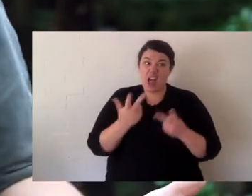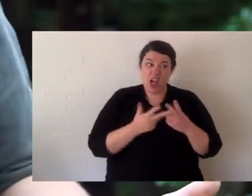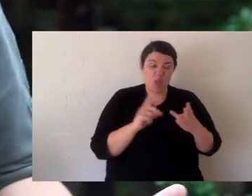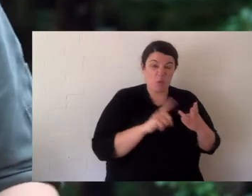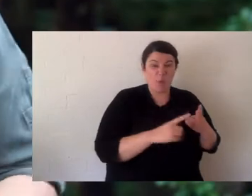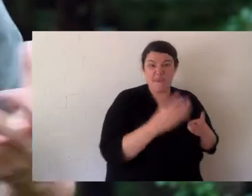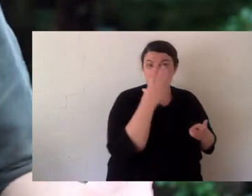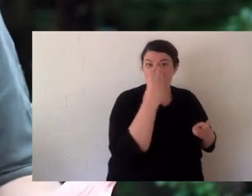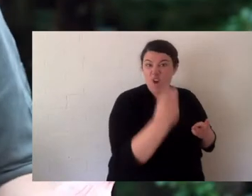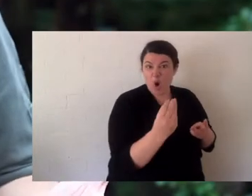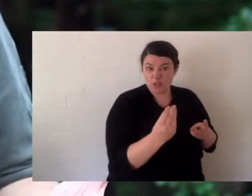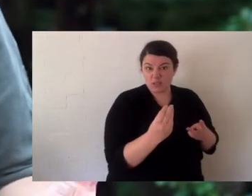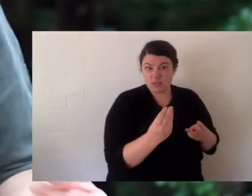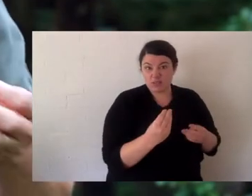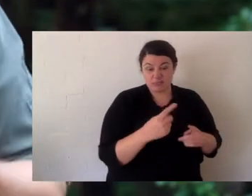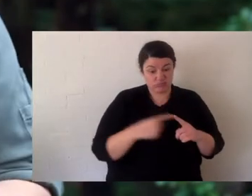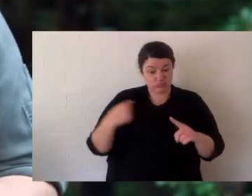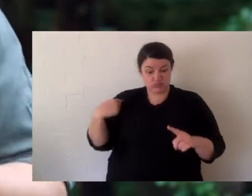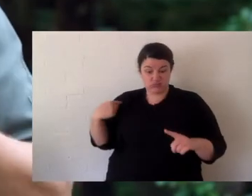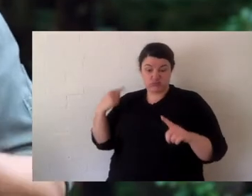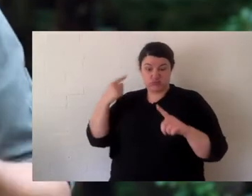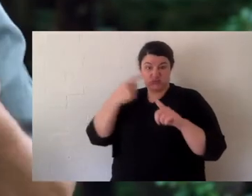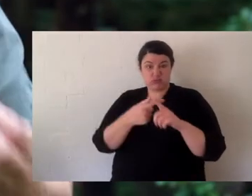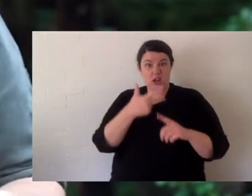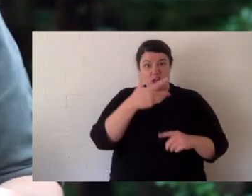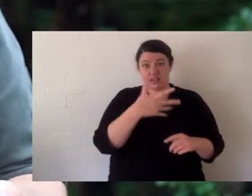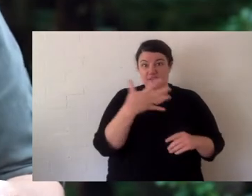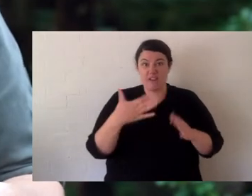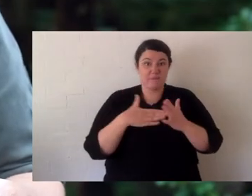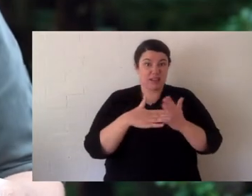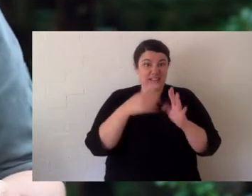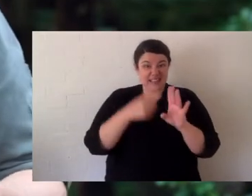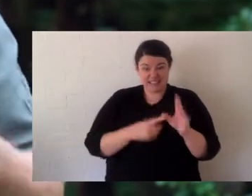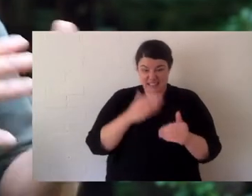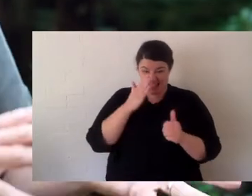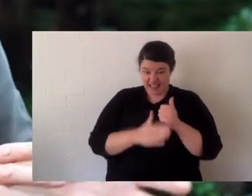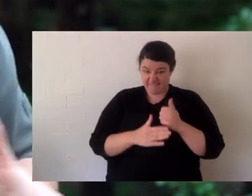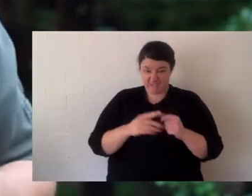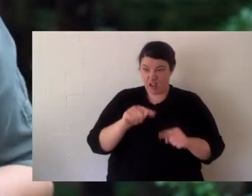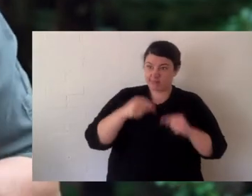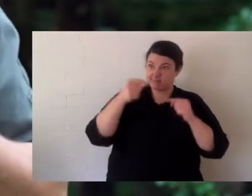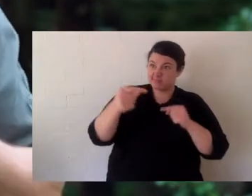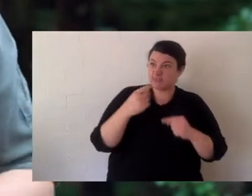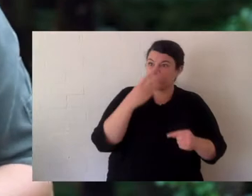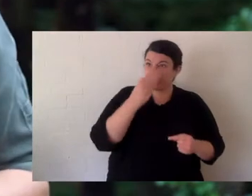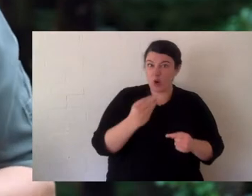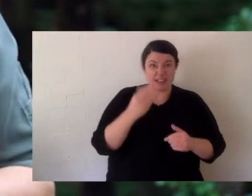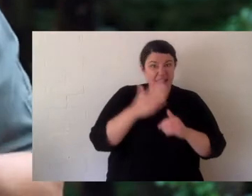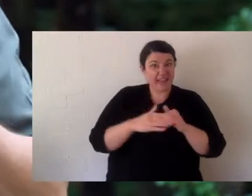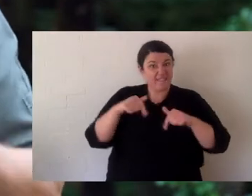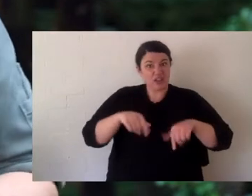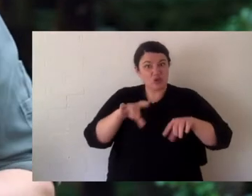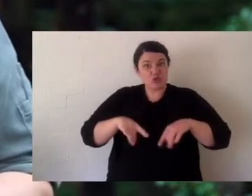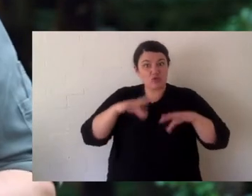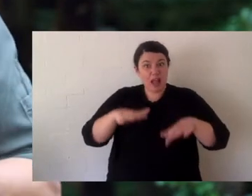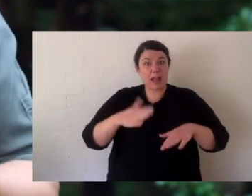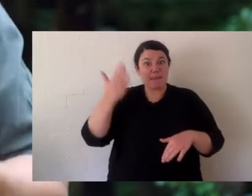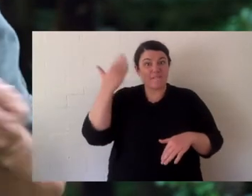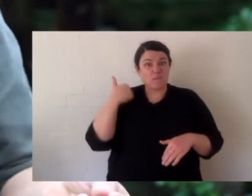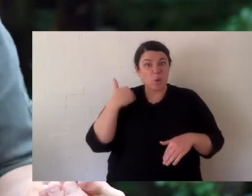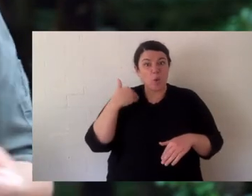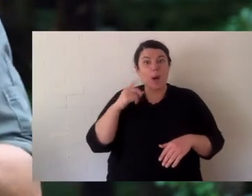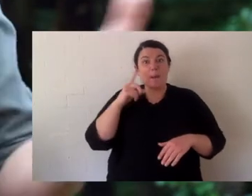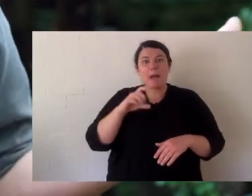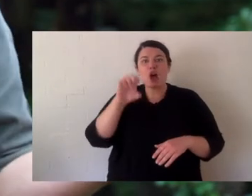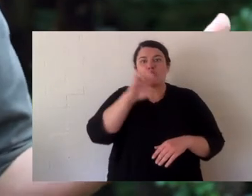squashes the eggs. It crushes them. Next is the feral fox. These turtles for 85 million years never had a